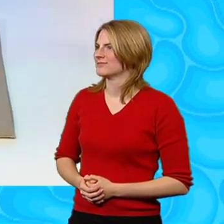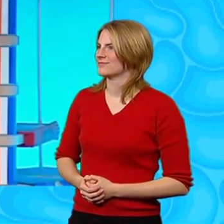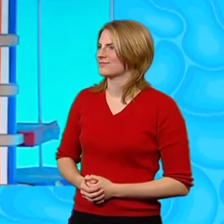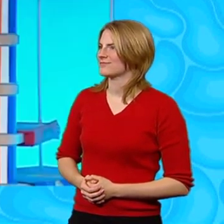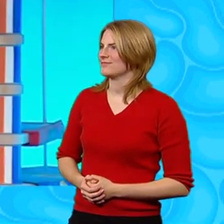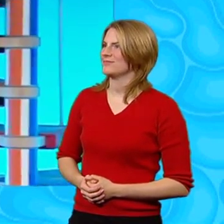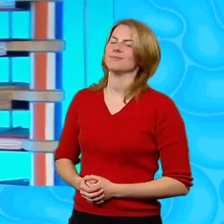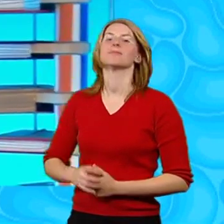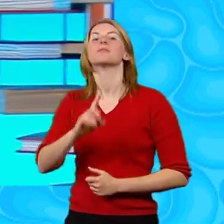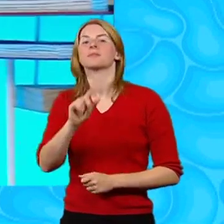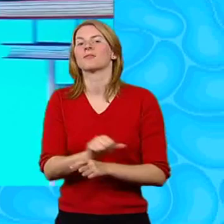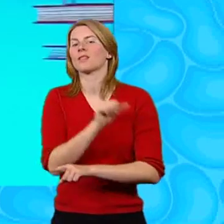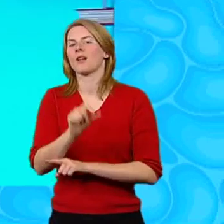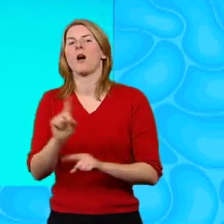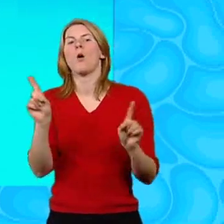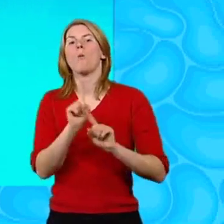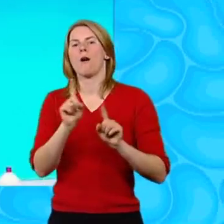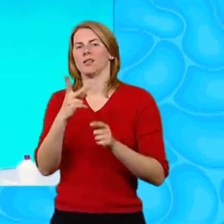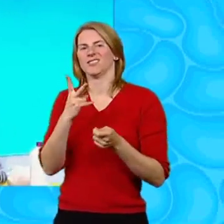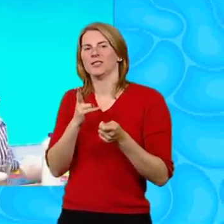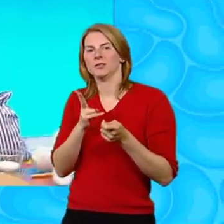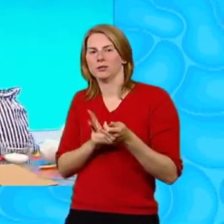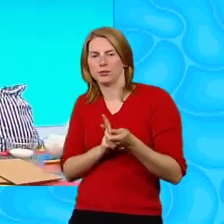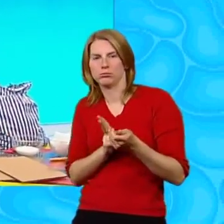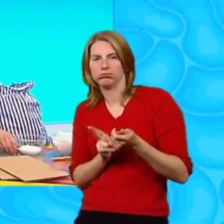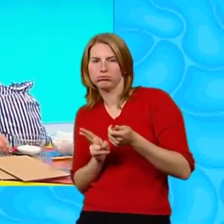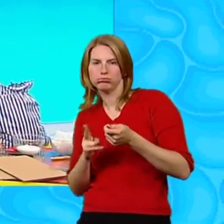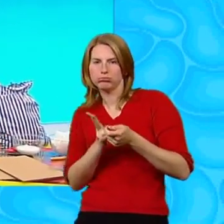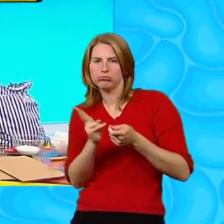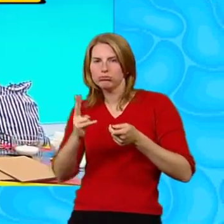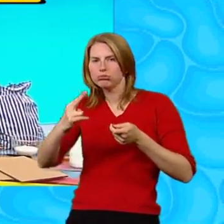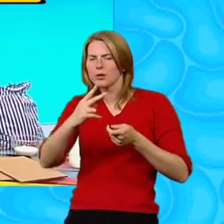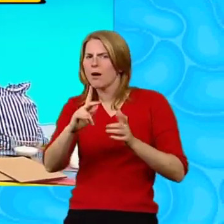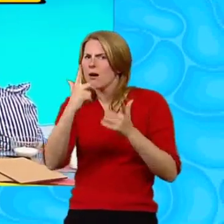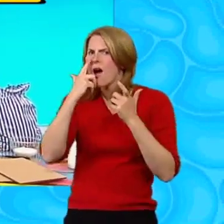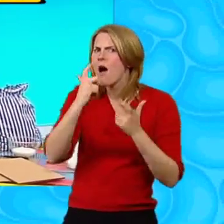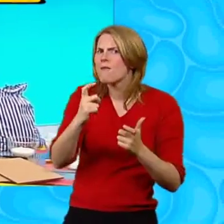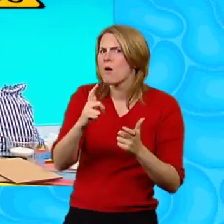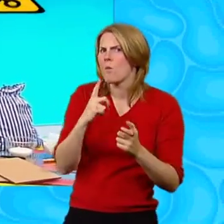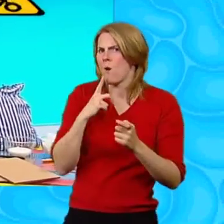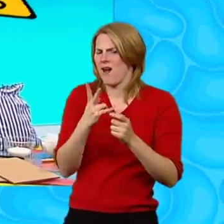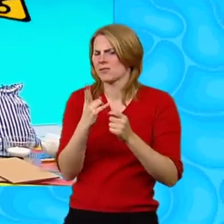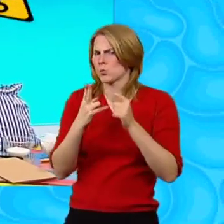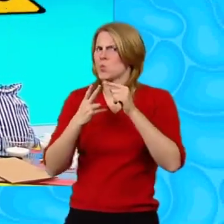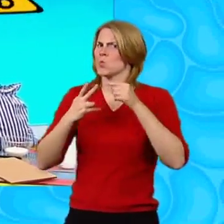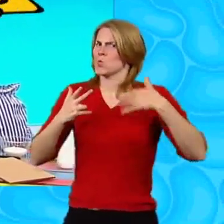And then cut this out with some scissors. Now, be careful because scissors are sharp.